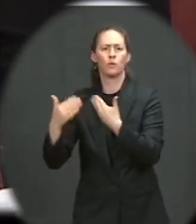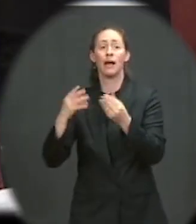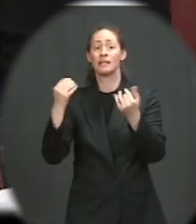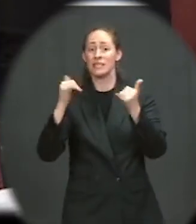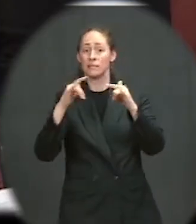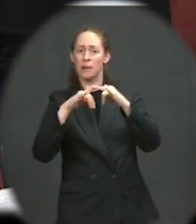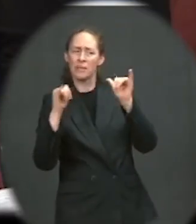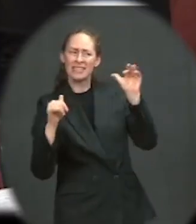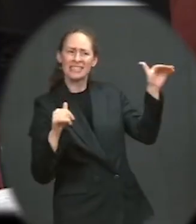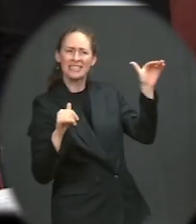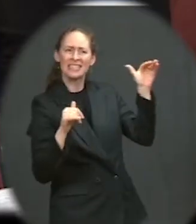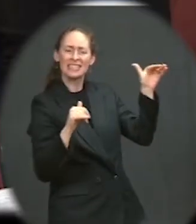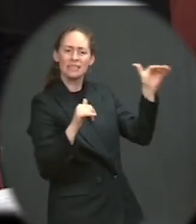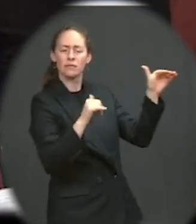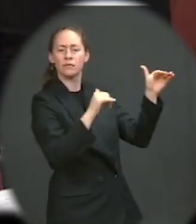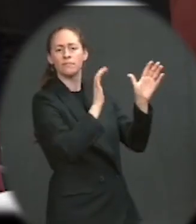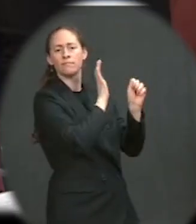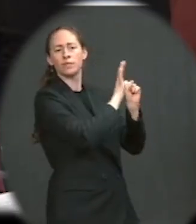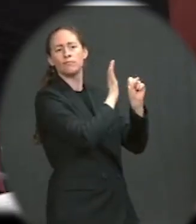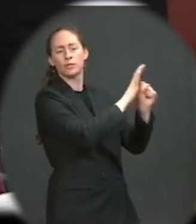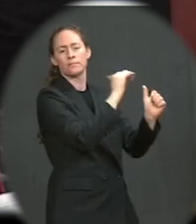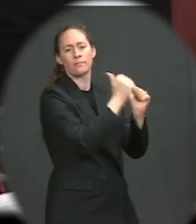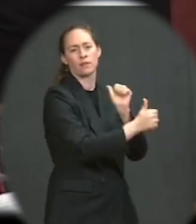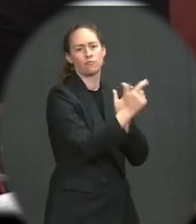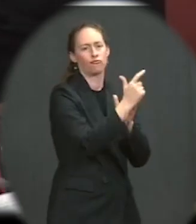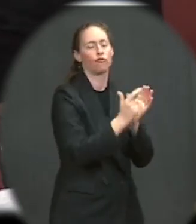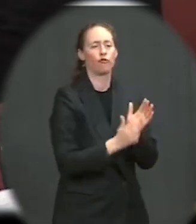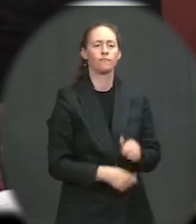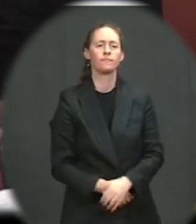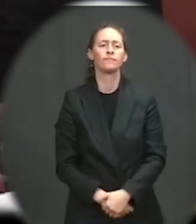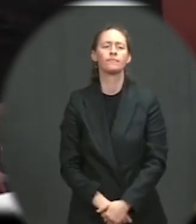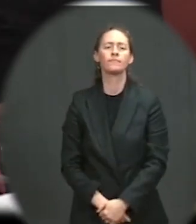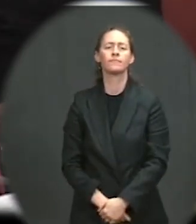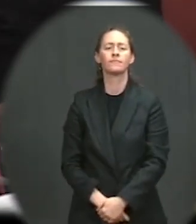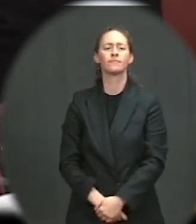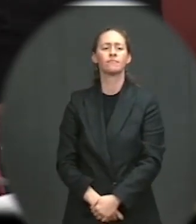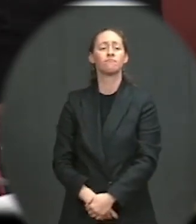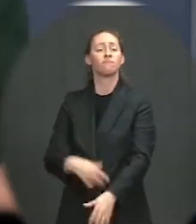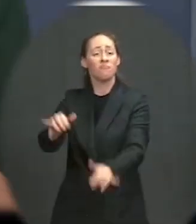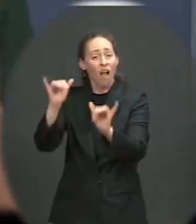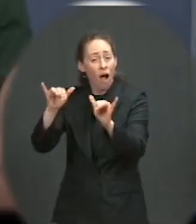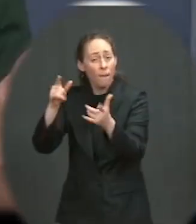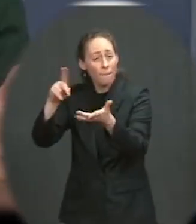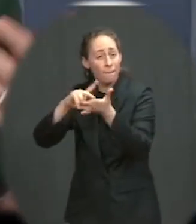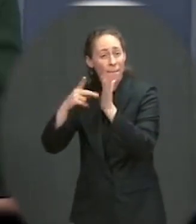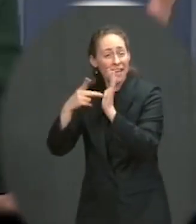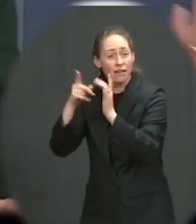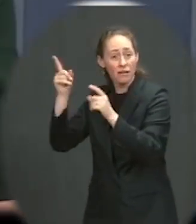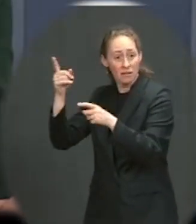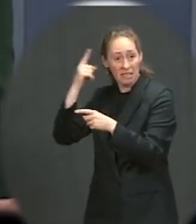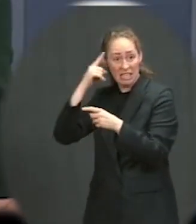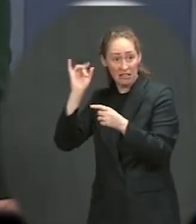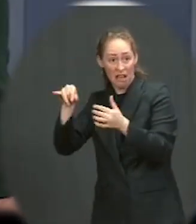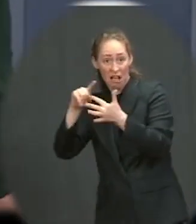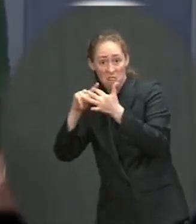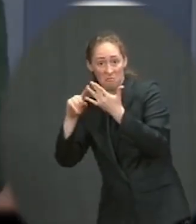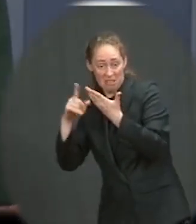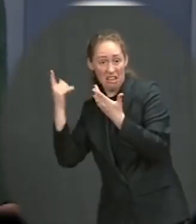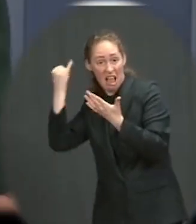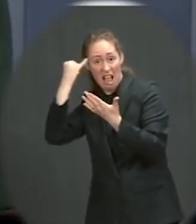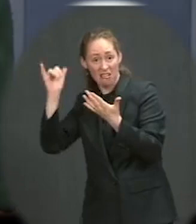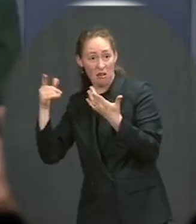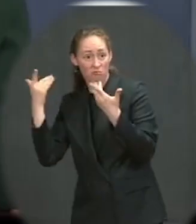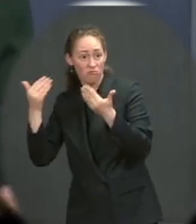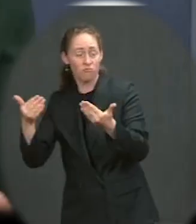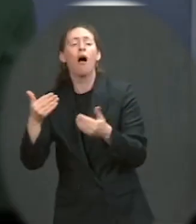he is preparing or considering additional steps that could tackle some of these issues? Well, I think we're going to focus on the announcements he's making today, a lot of